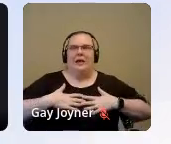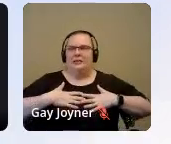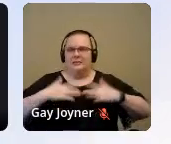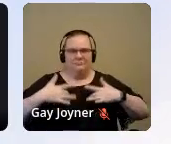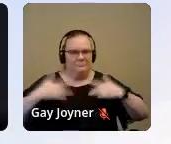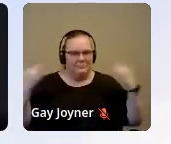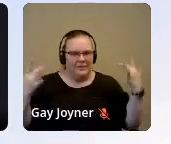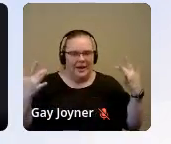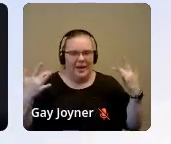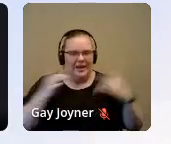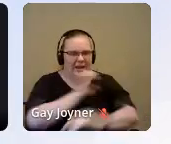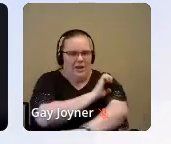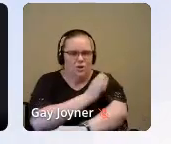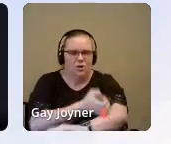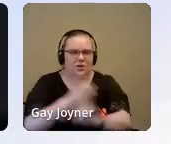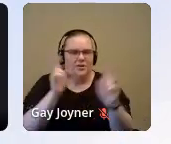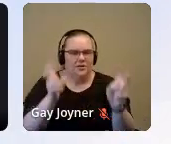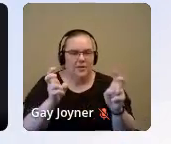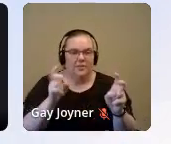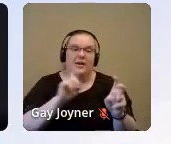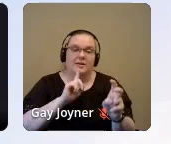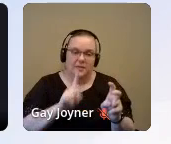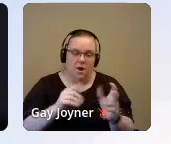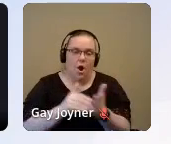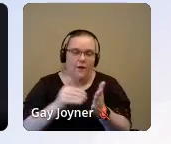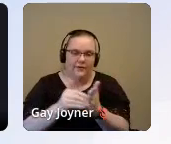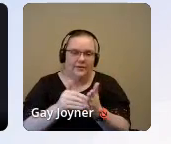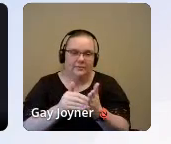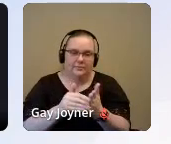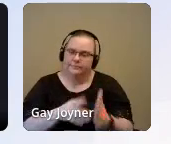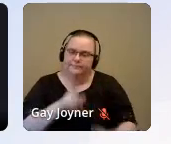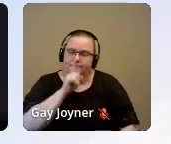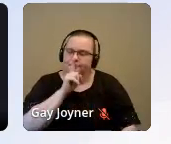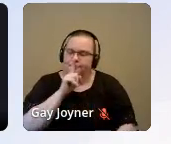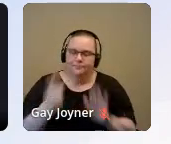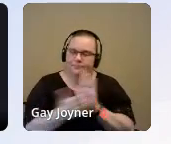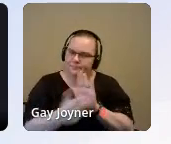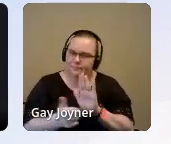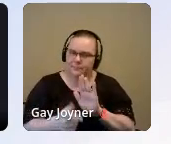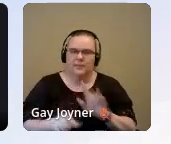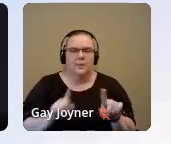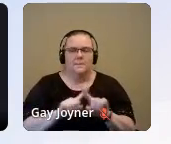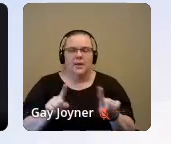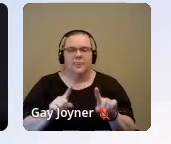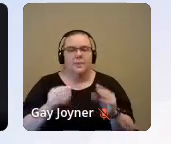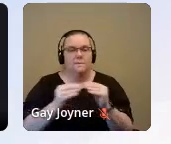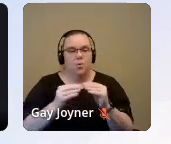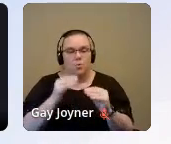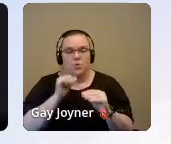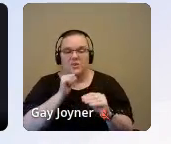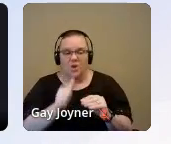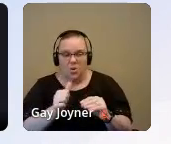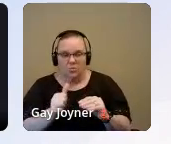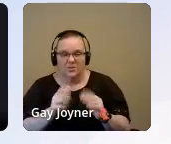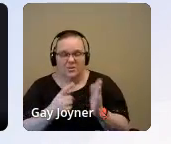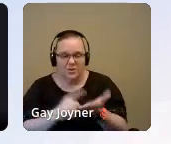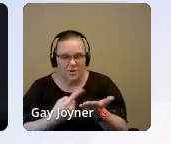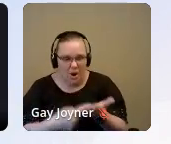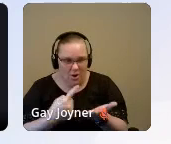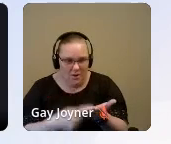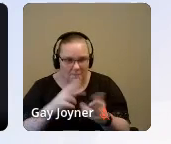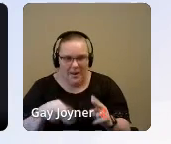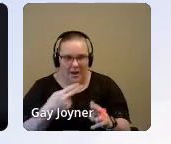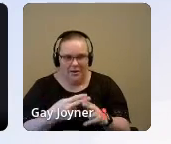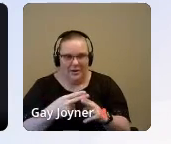topic that is often taboo. And the more we don't talk about it, the more it's left to be other, the more it's left to be